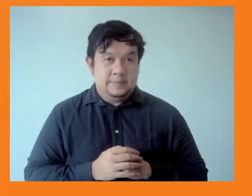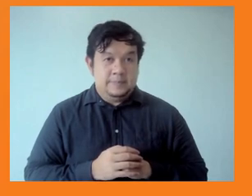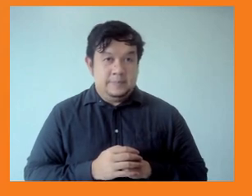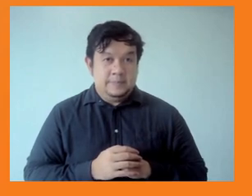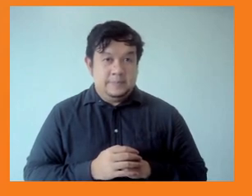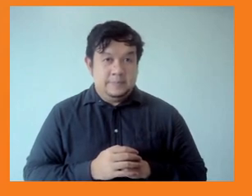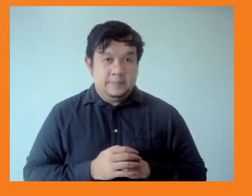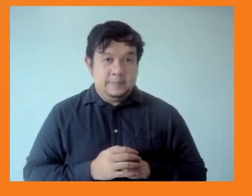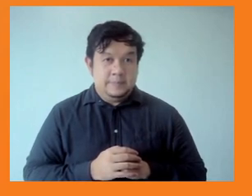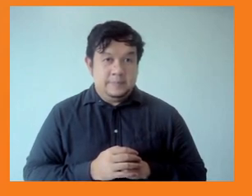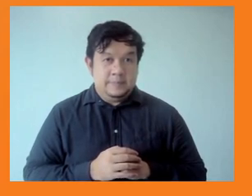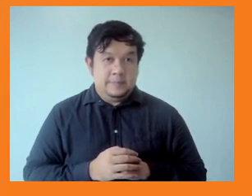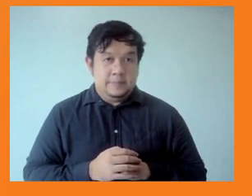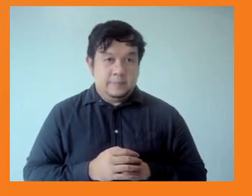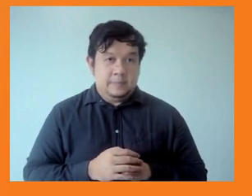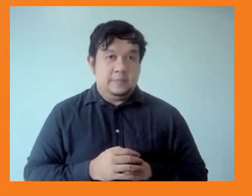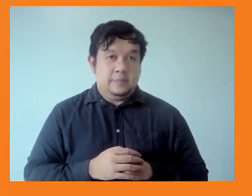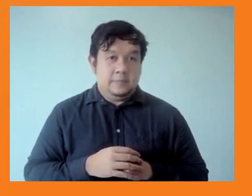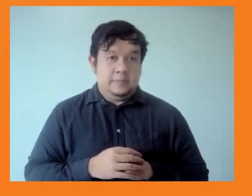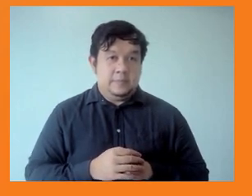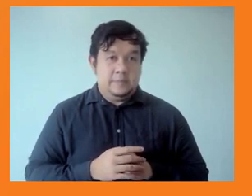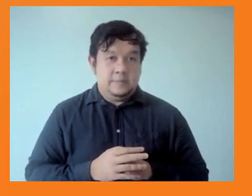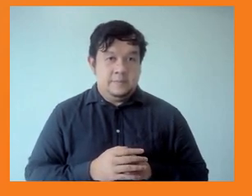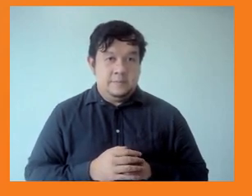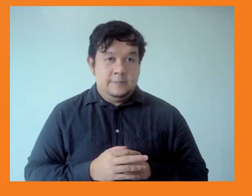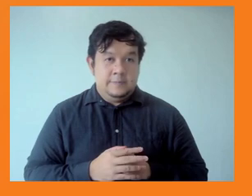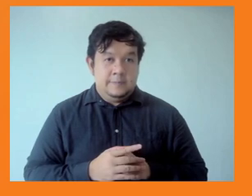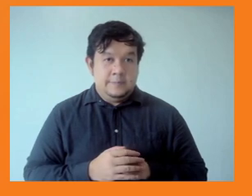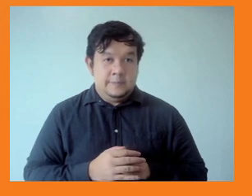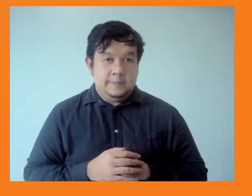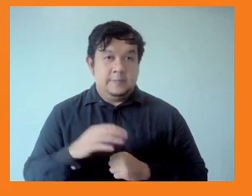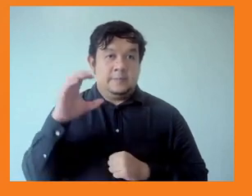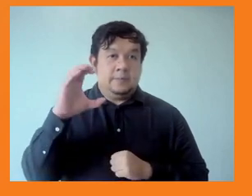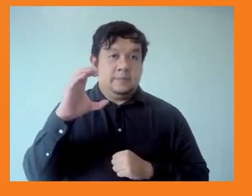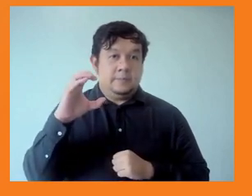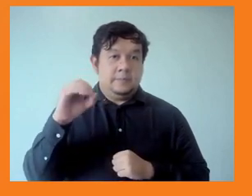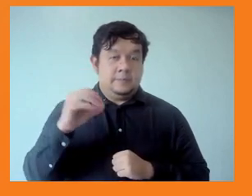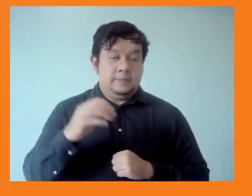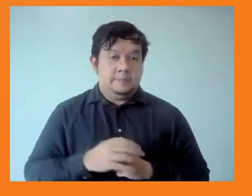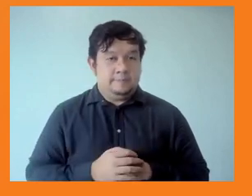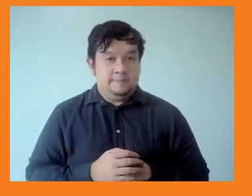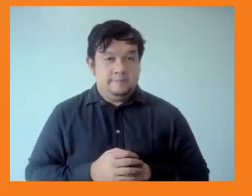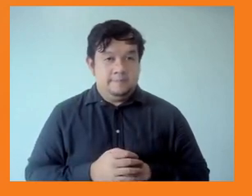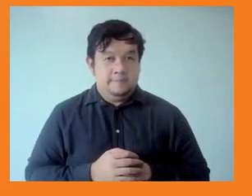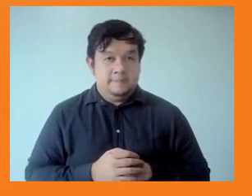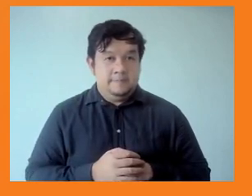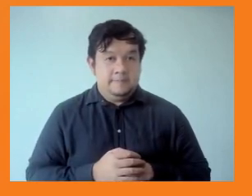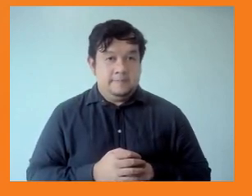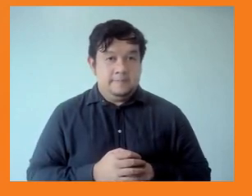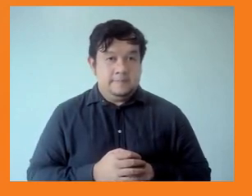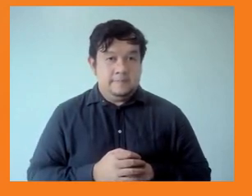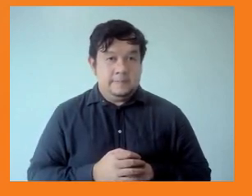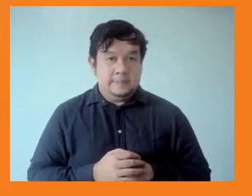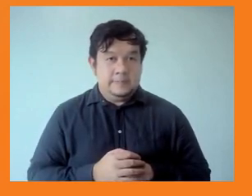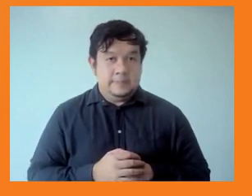to fund support for citizens during and after the pandemic. Thank you also for introducing the